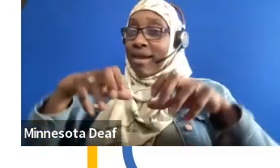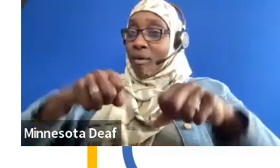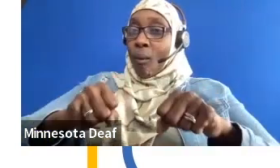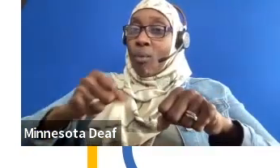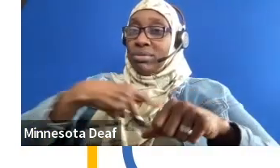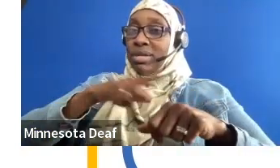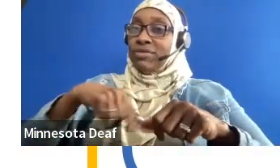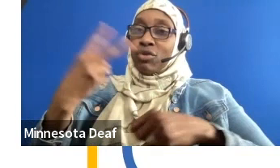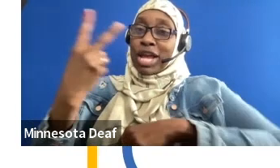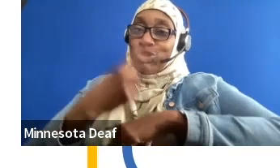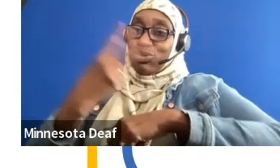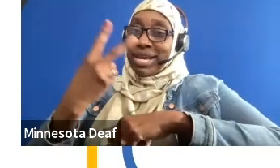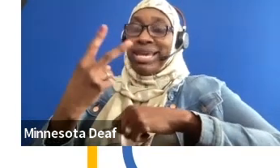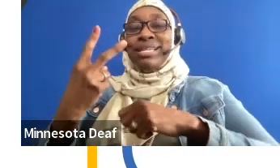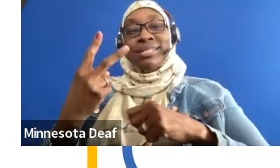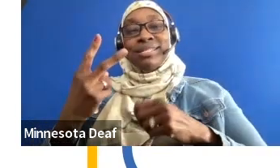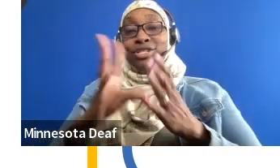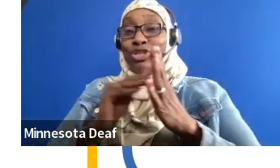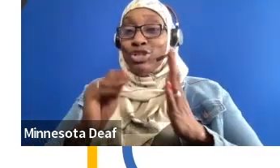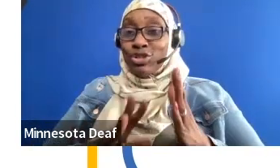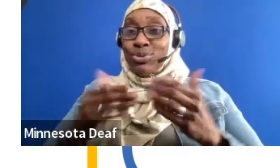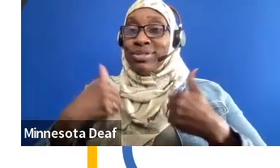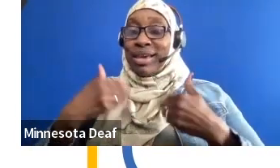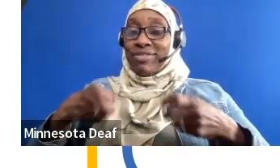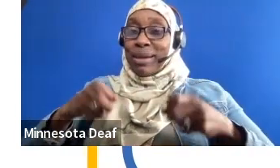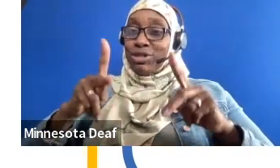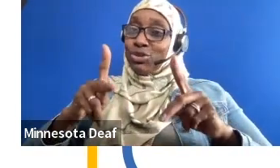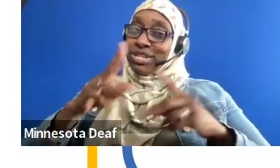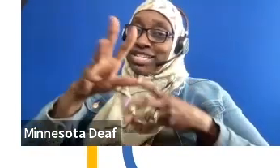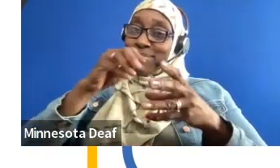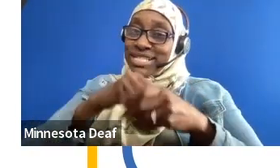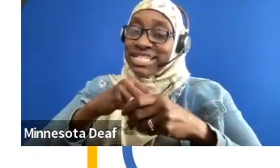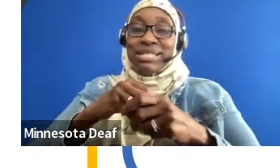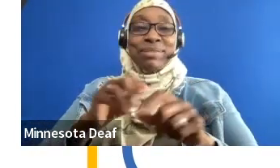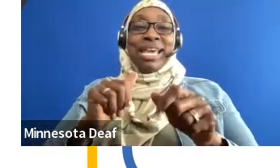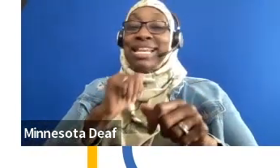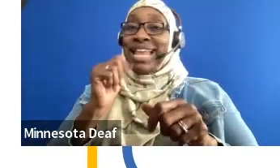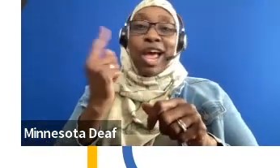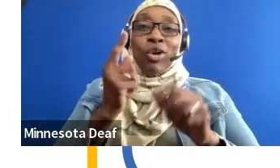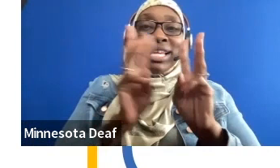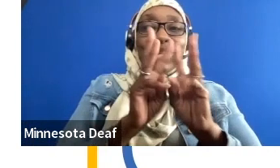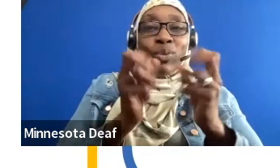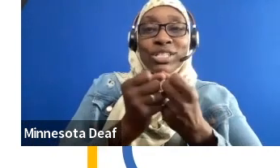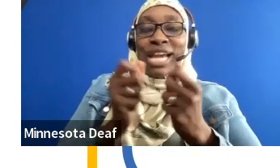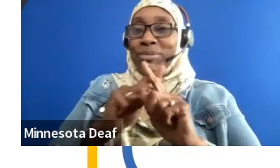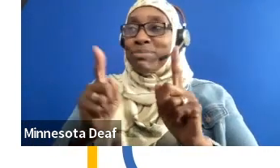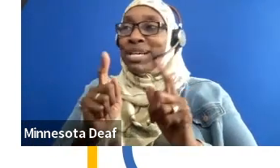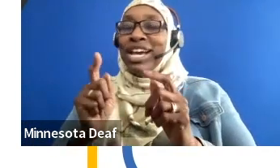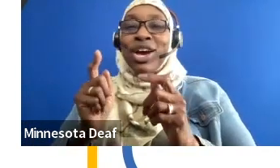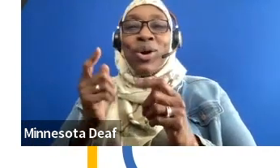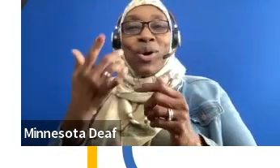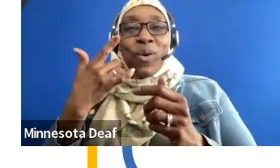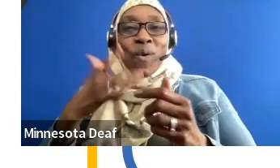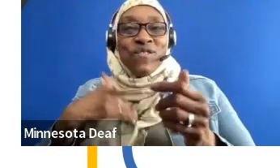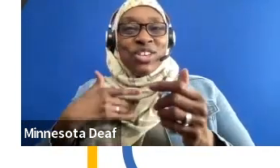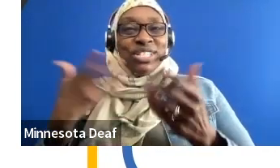participate not only in conferences, but what it's like to live at a college dorm, right? What is it like to be away from your parents for a couple of days and just be around people just